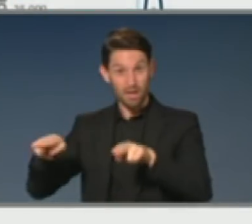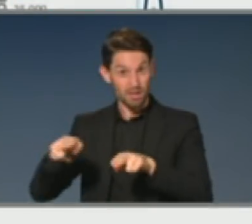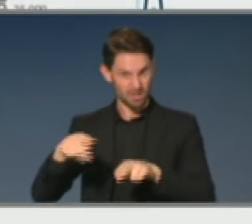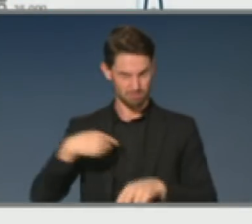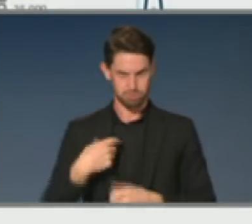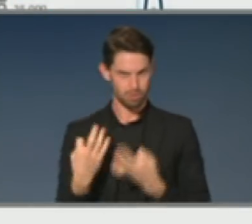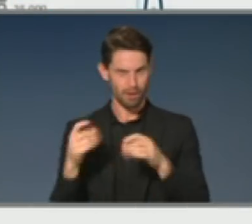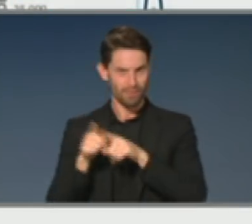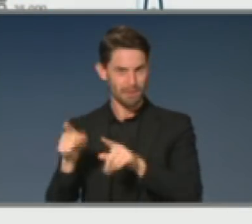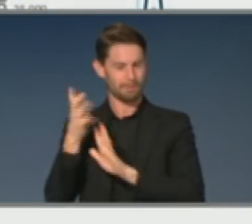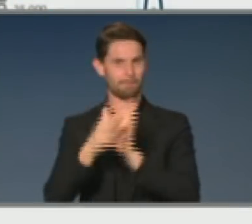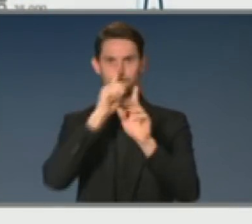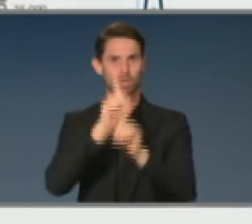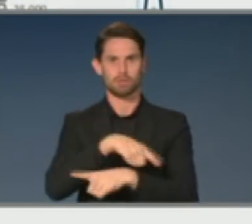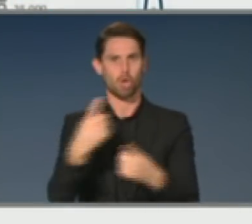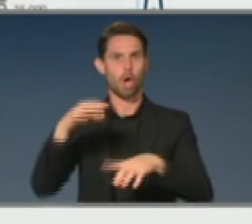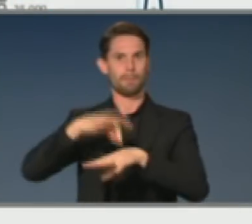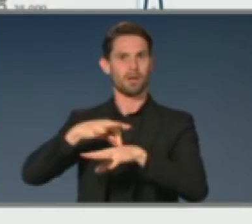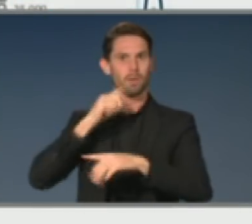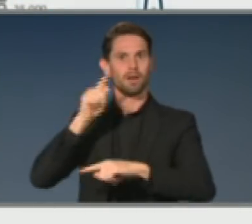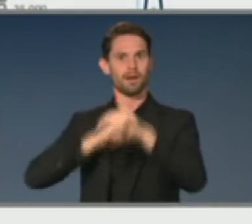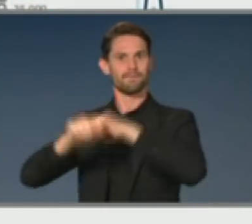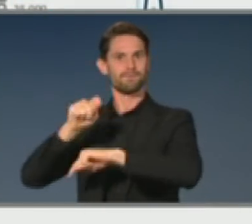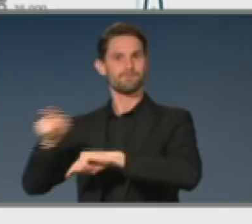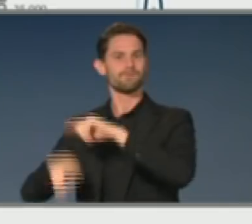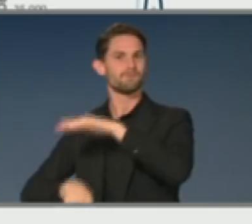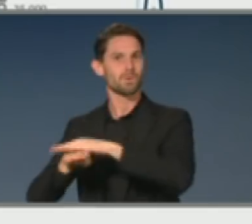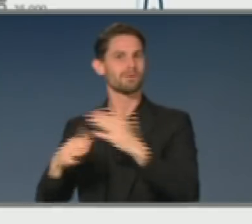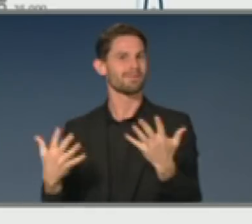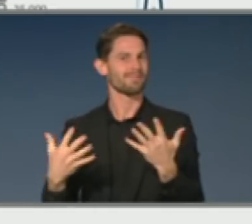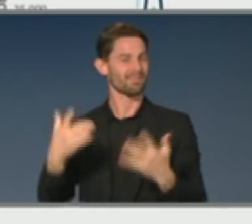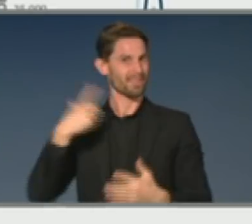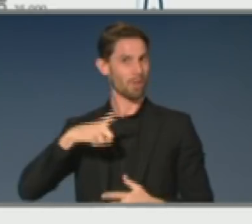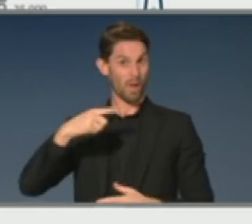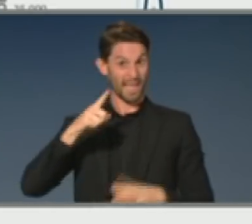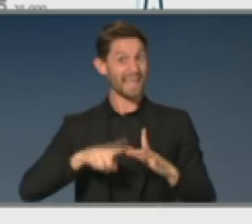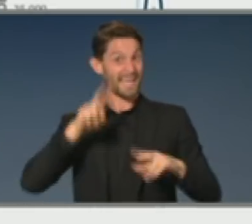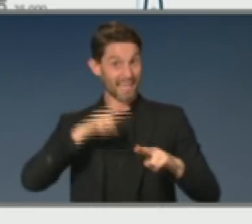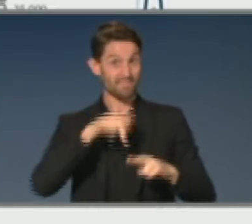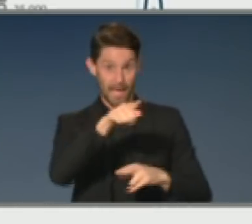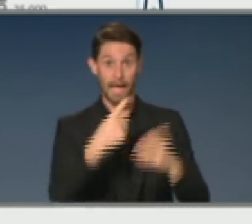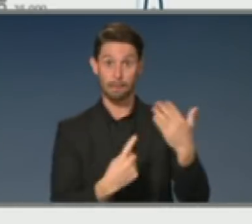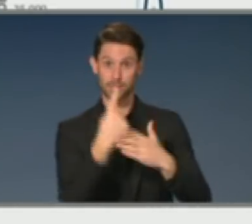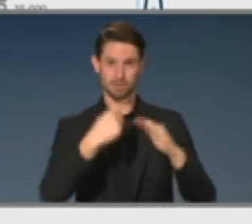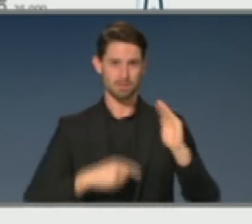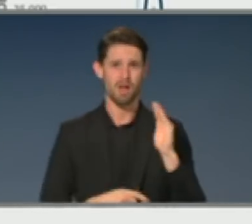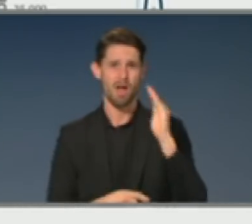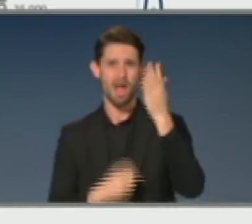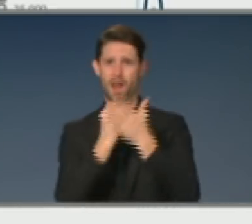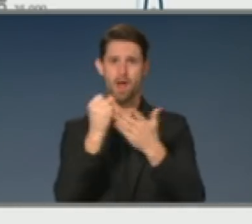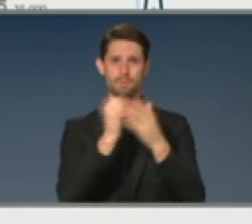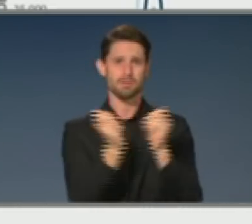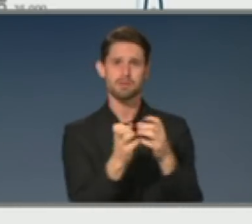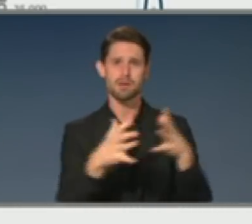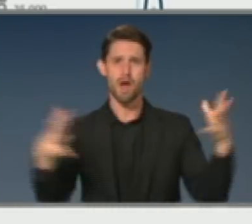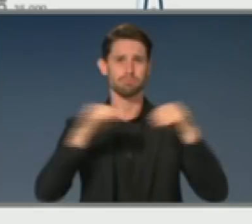So, very important message, if you had this highly artificial, very unlikely diffuse outbreak,